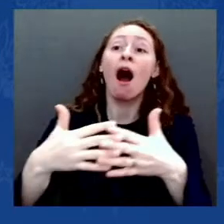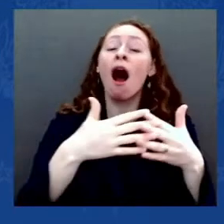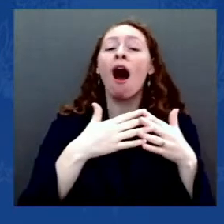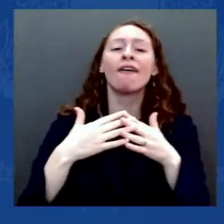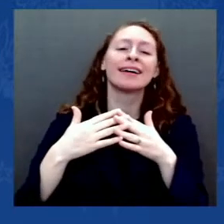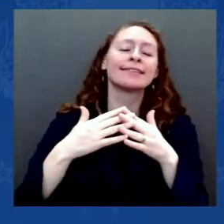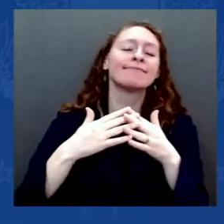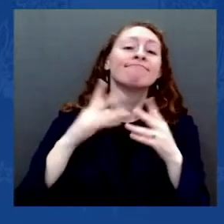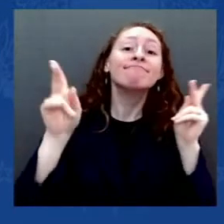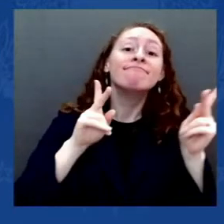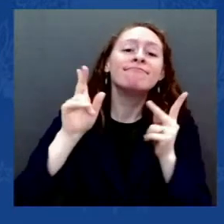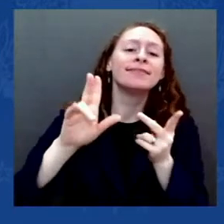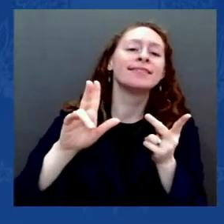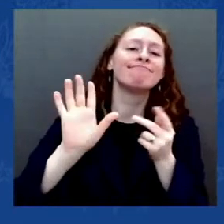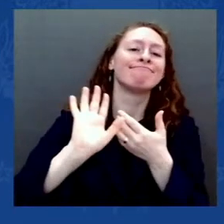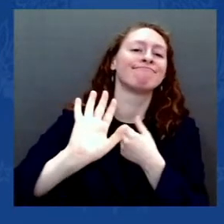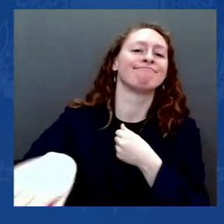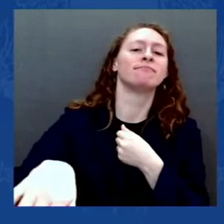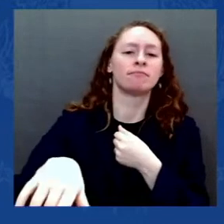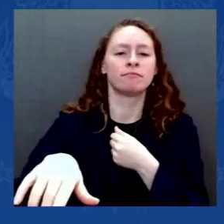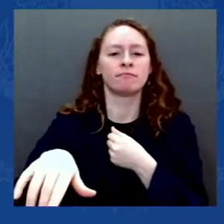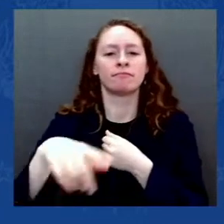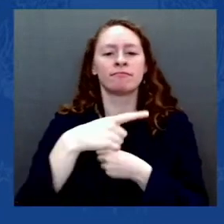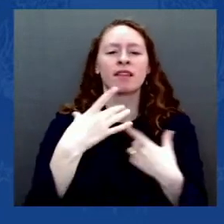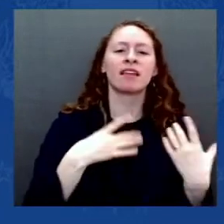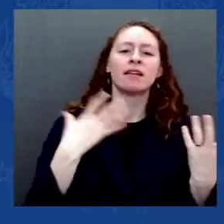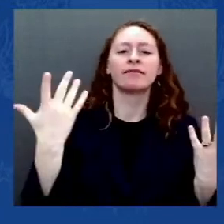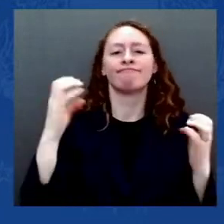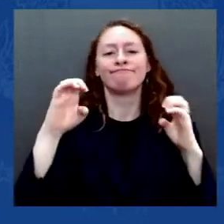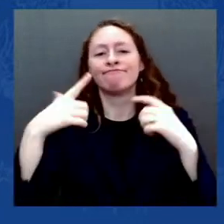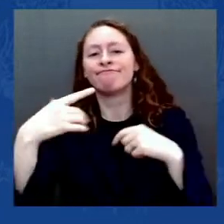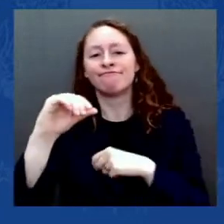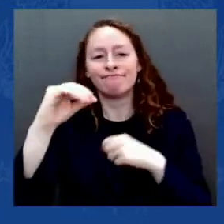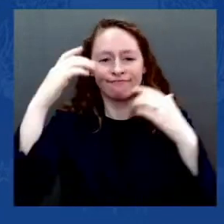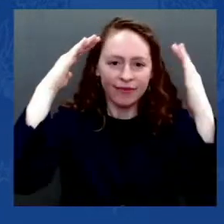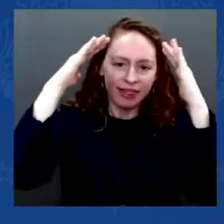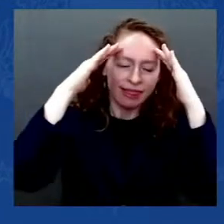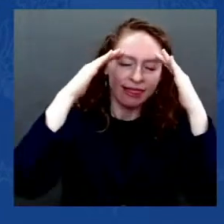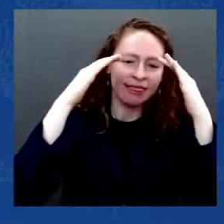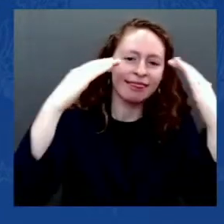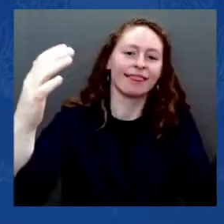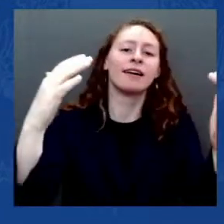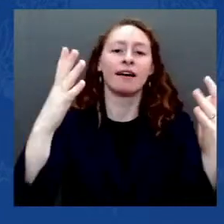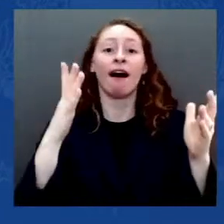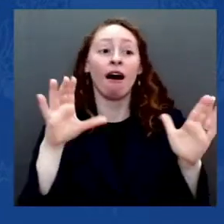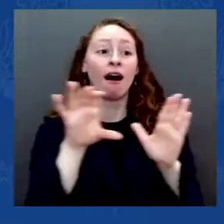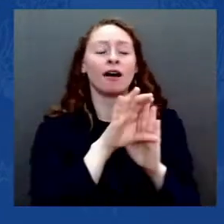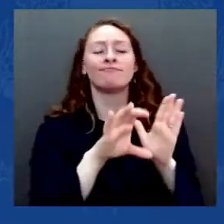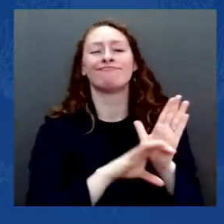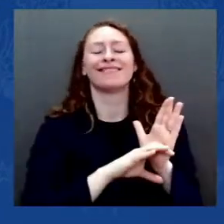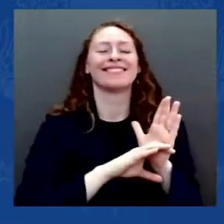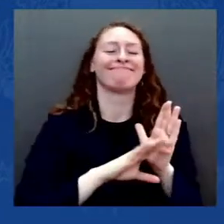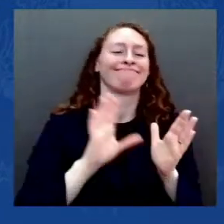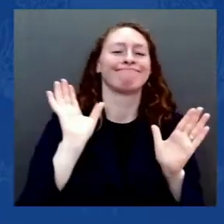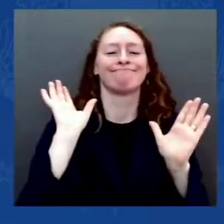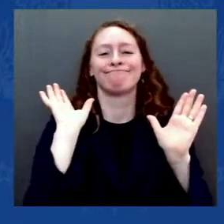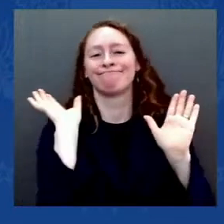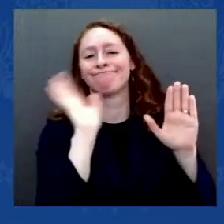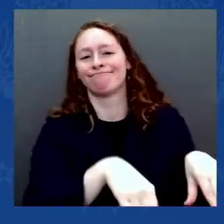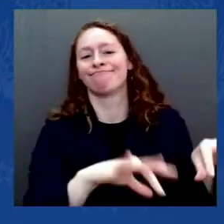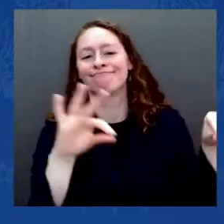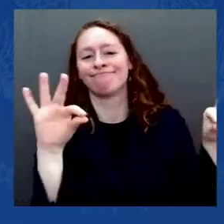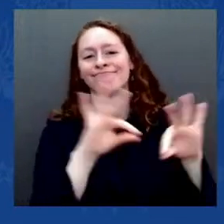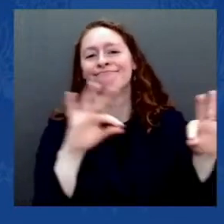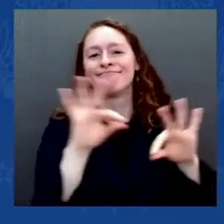he can't accept he lost, even though that's what 93 United States senators, his own